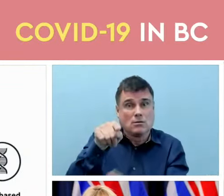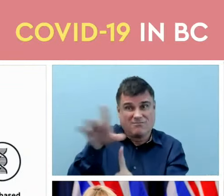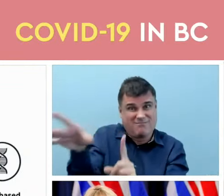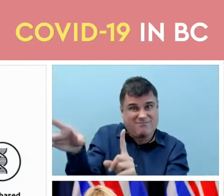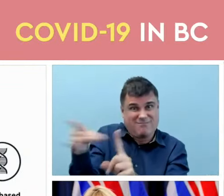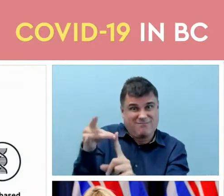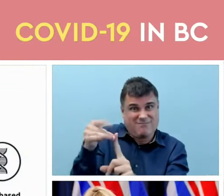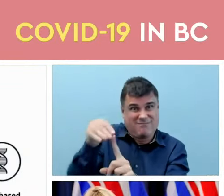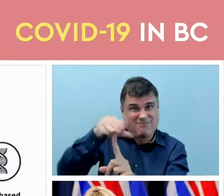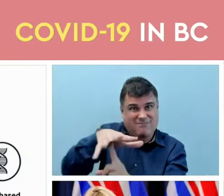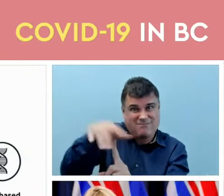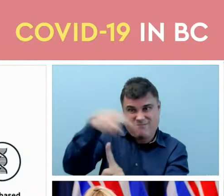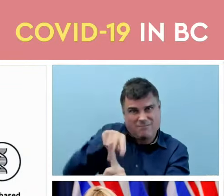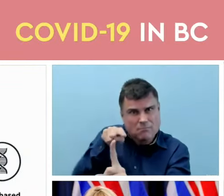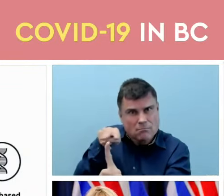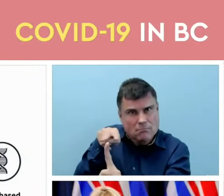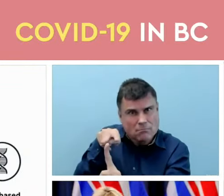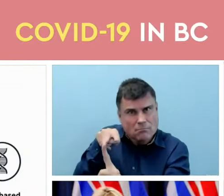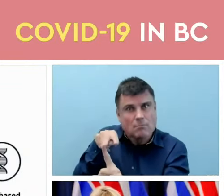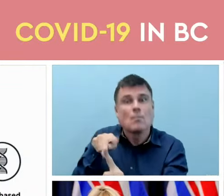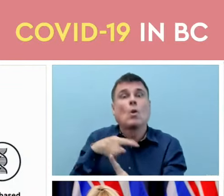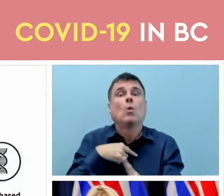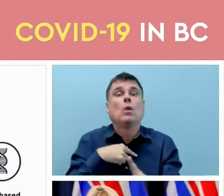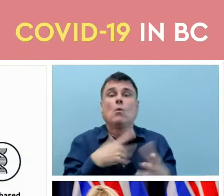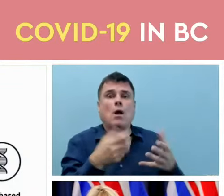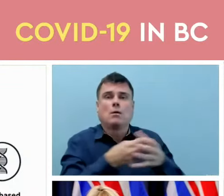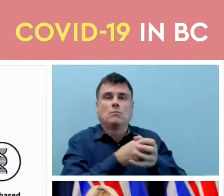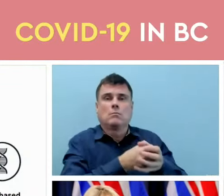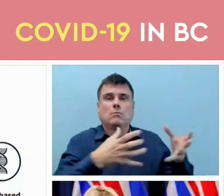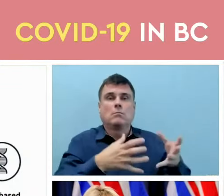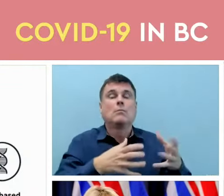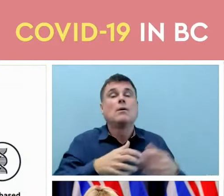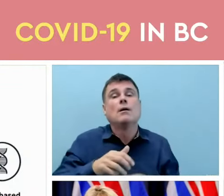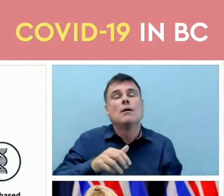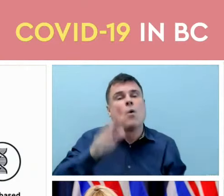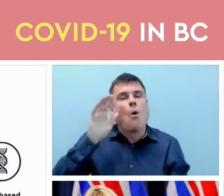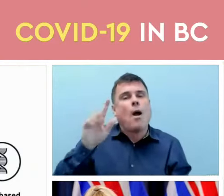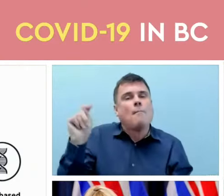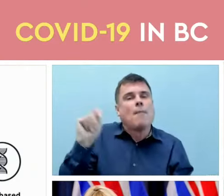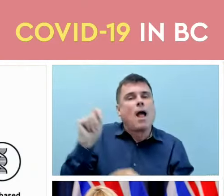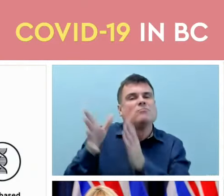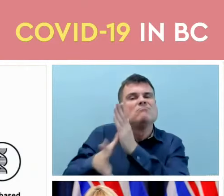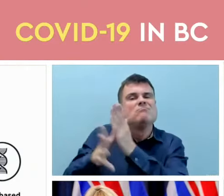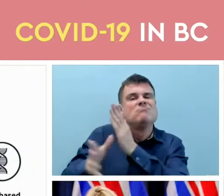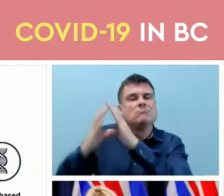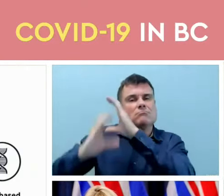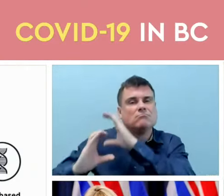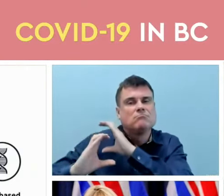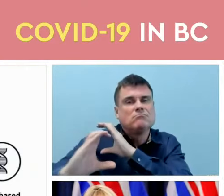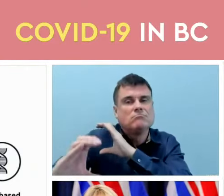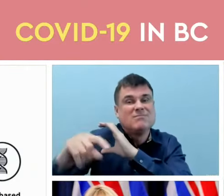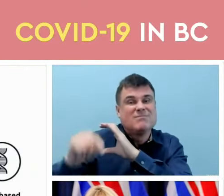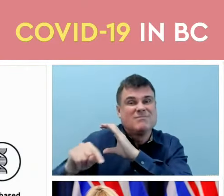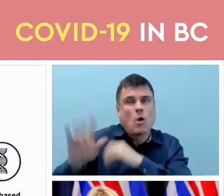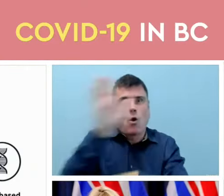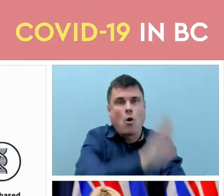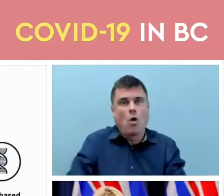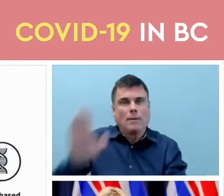signals through wastewater to areas outside of the lower mainland. This has proven to be a really helpful